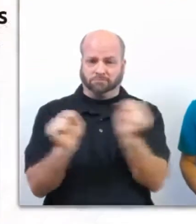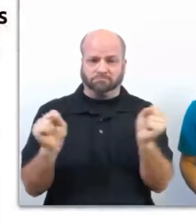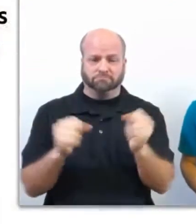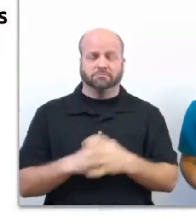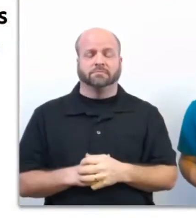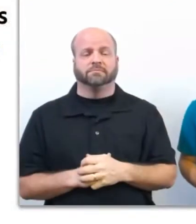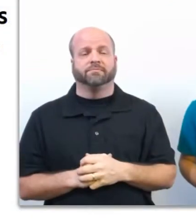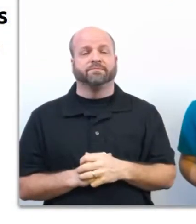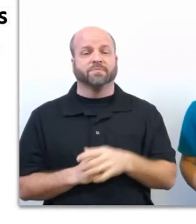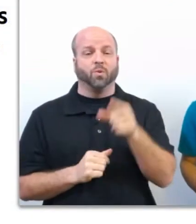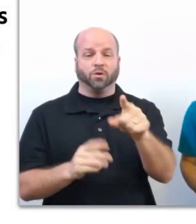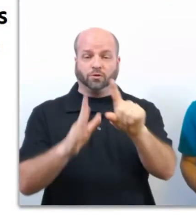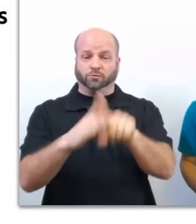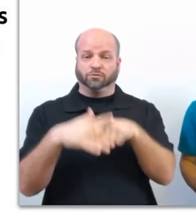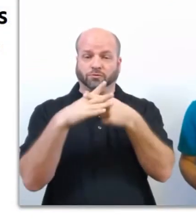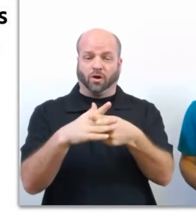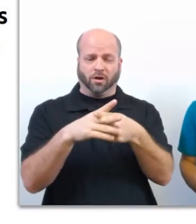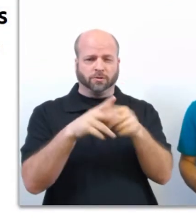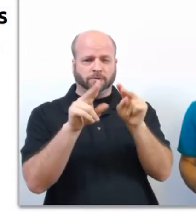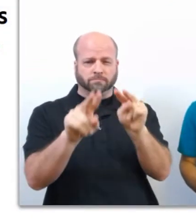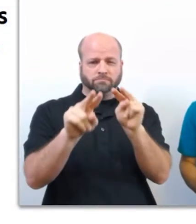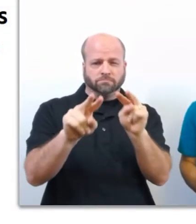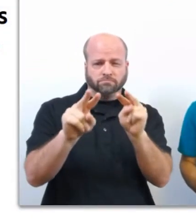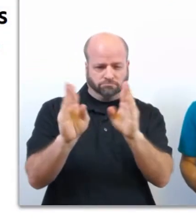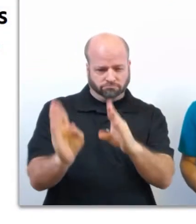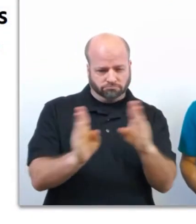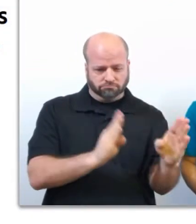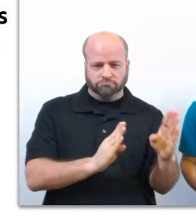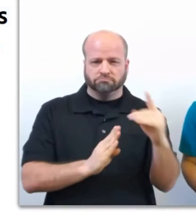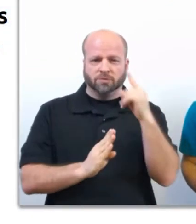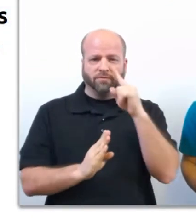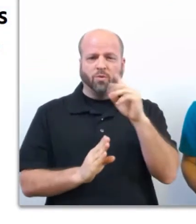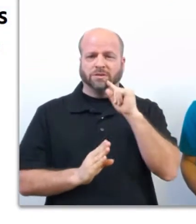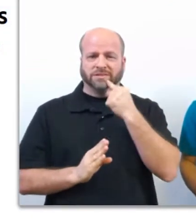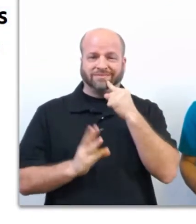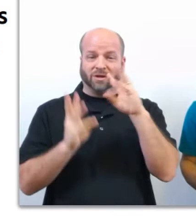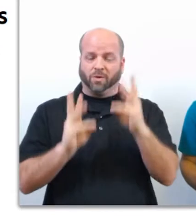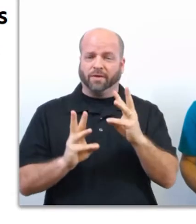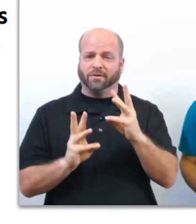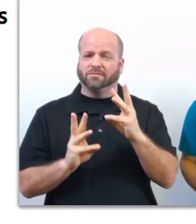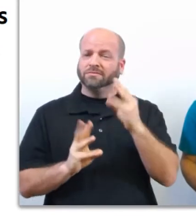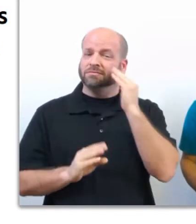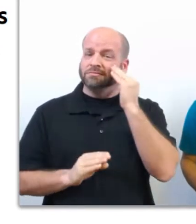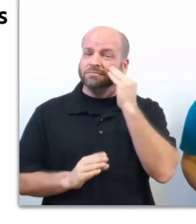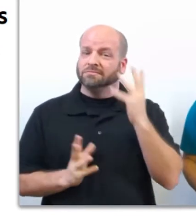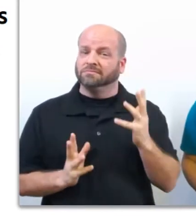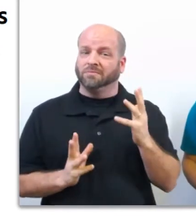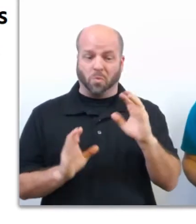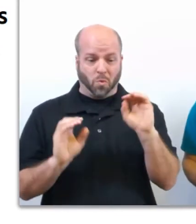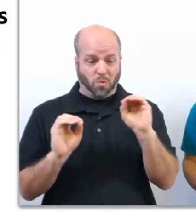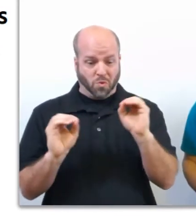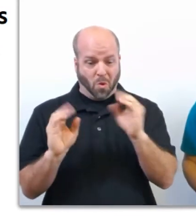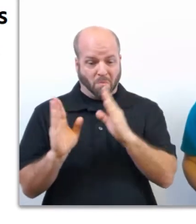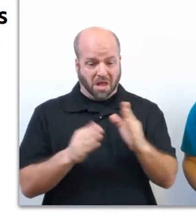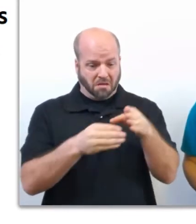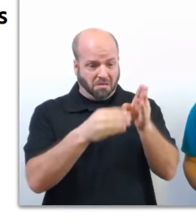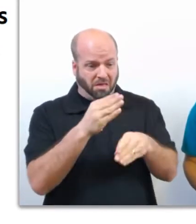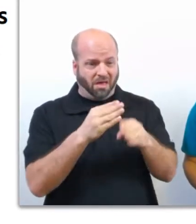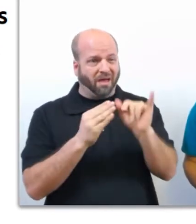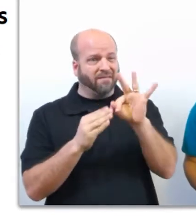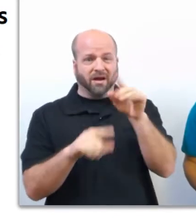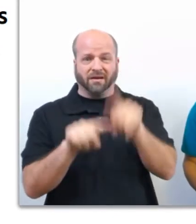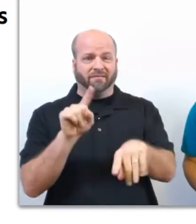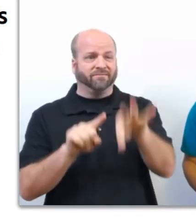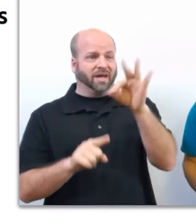When you begin to anticipate and prepare for severe weather, remember, no plan is complete if you cannot find your location